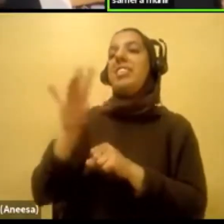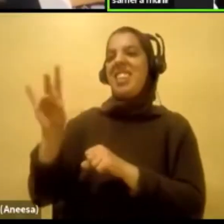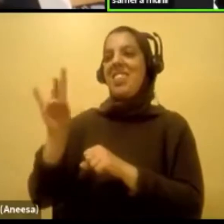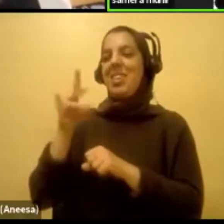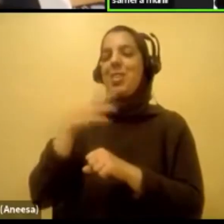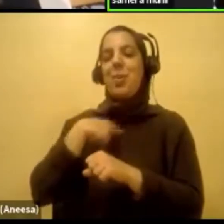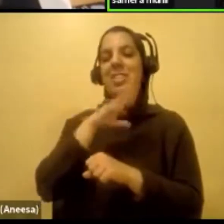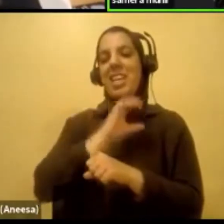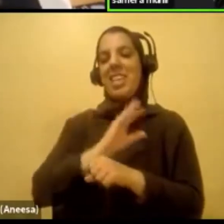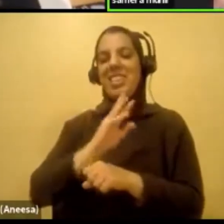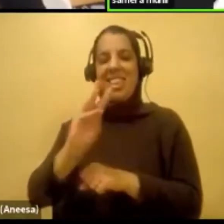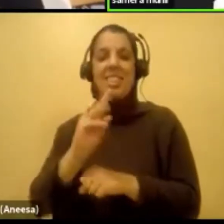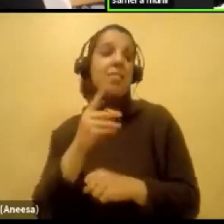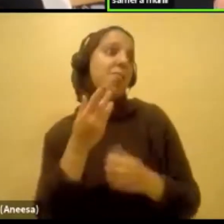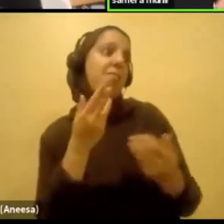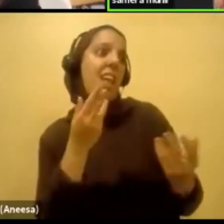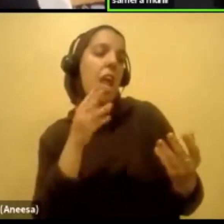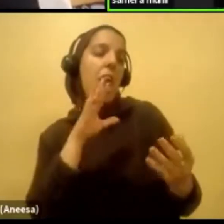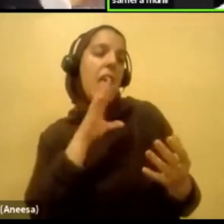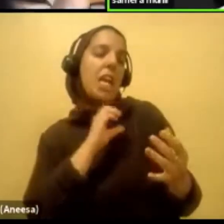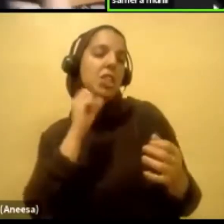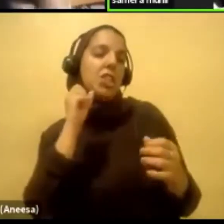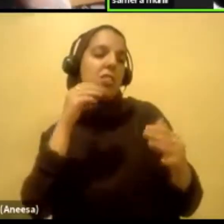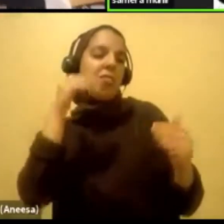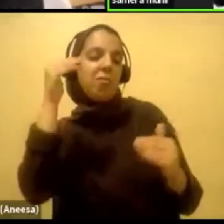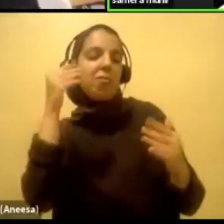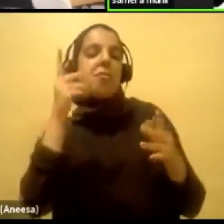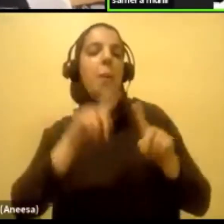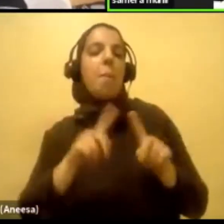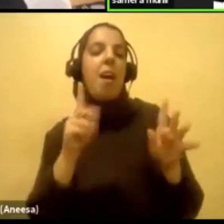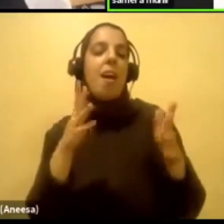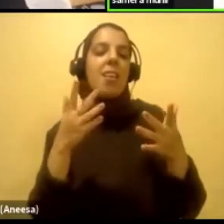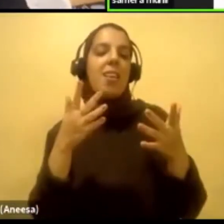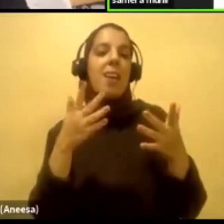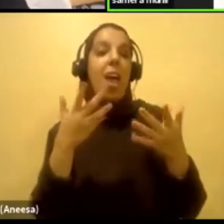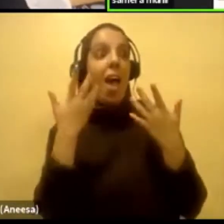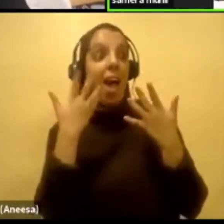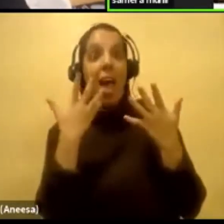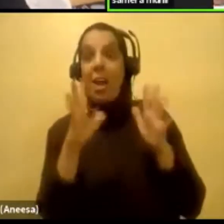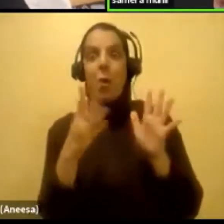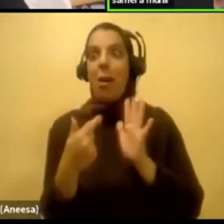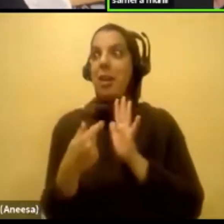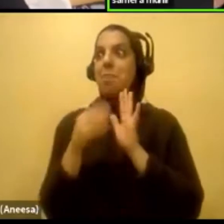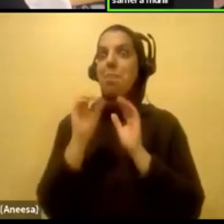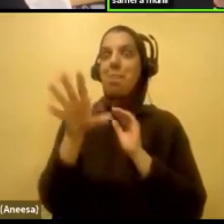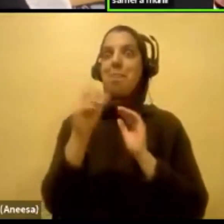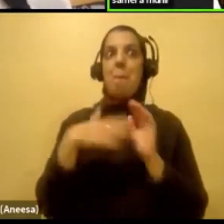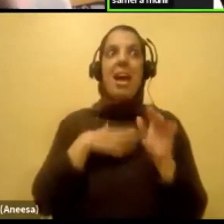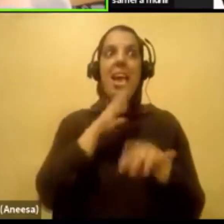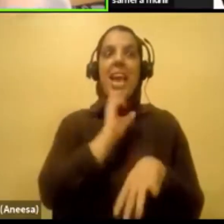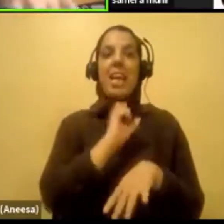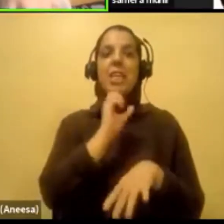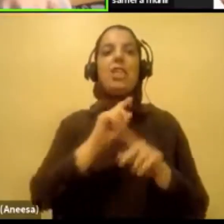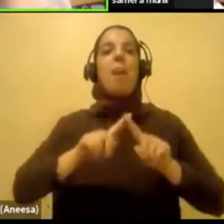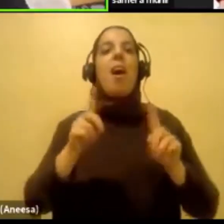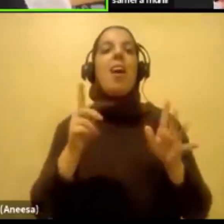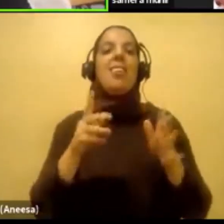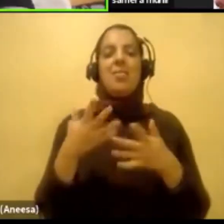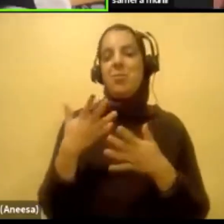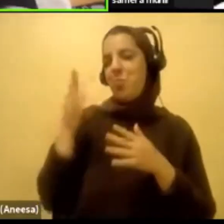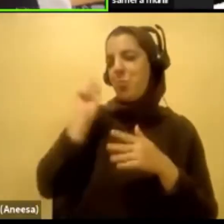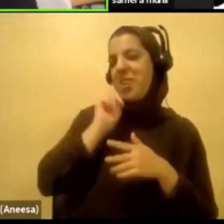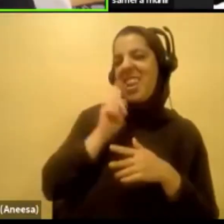a lot older than you. So don't, I don't want to deduct my eight years. But yeah, it didn't We'll pretend it was 2006.